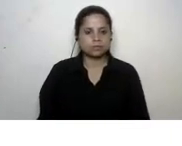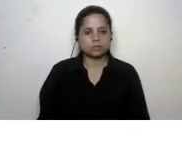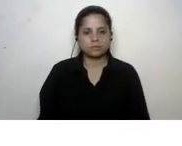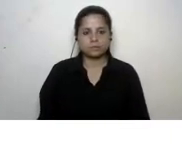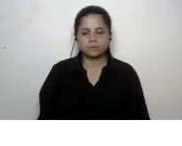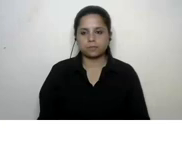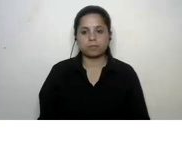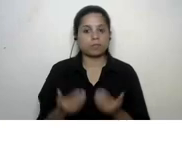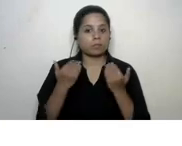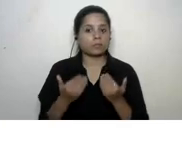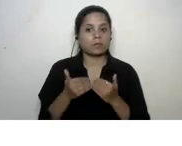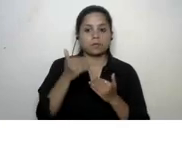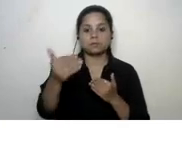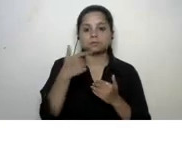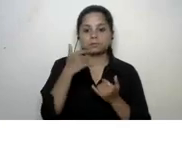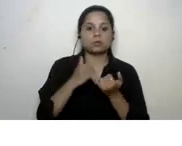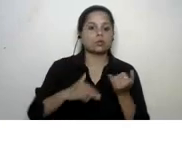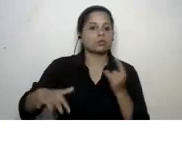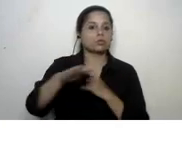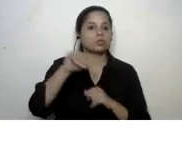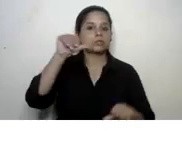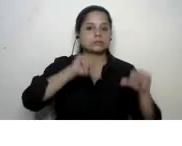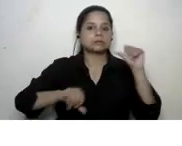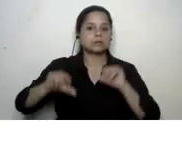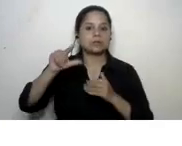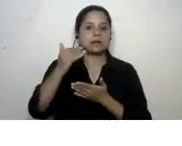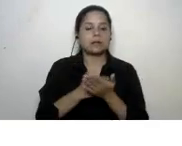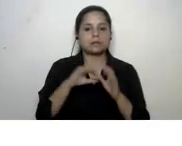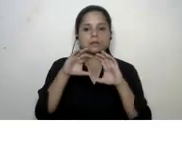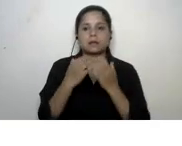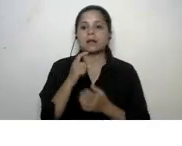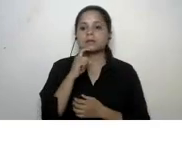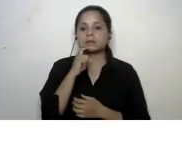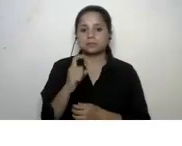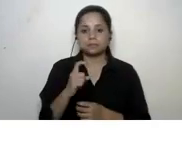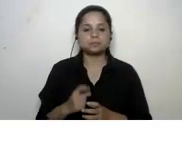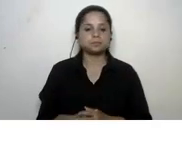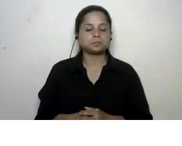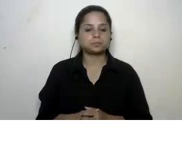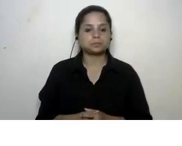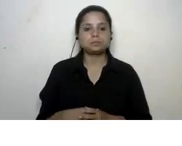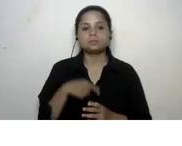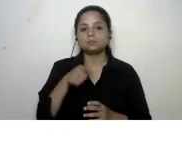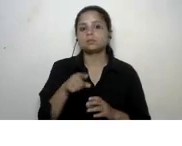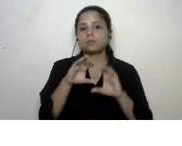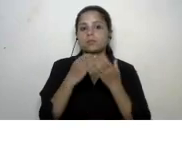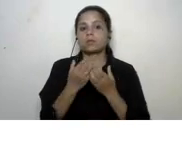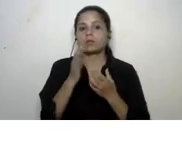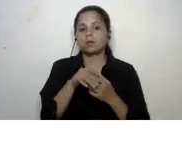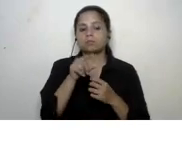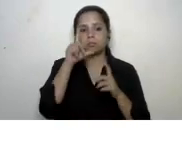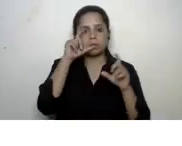now we are moving on to a social science lesson of class seven now this lesson has very good graphics